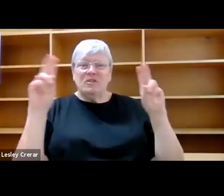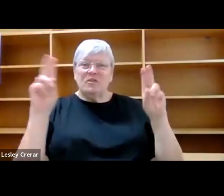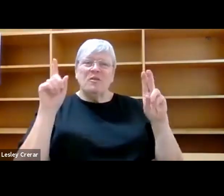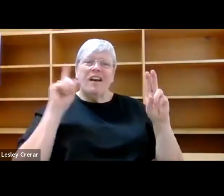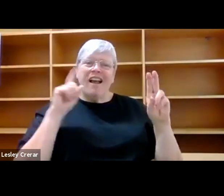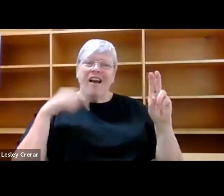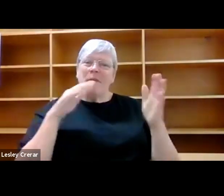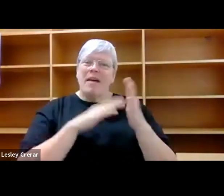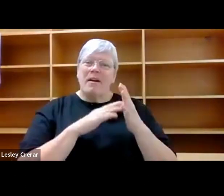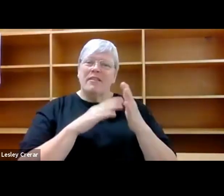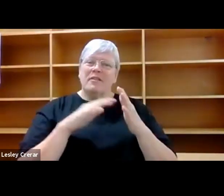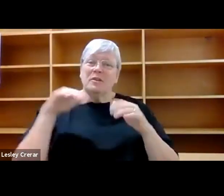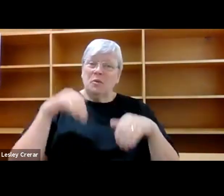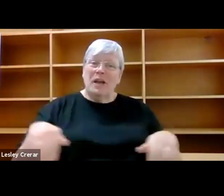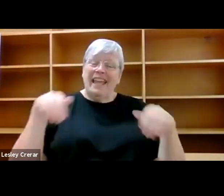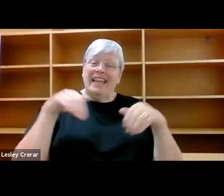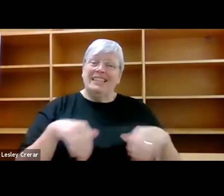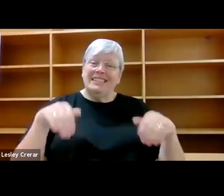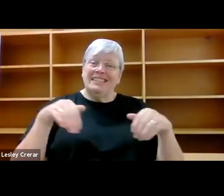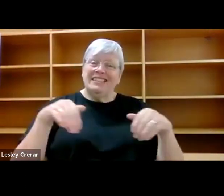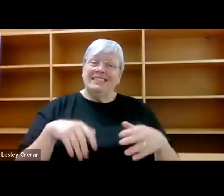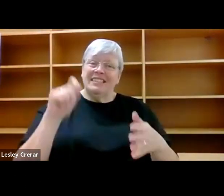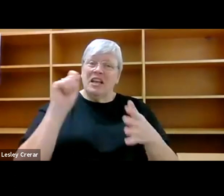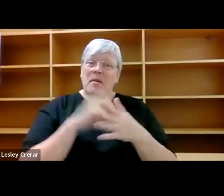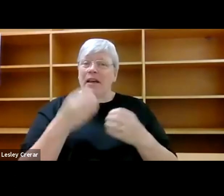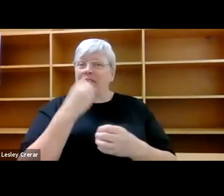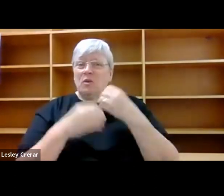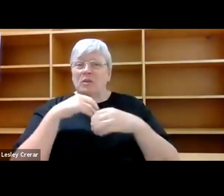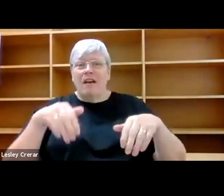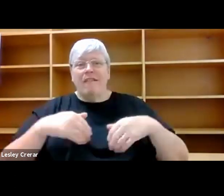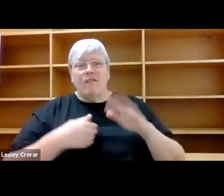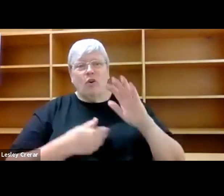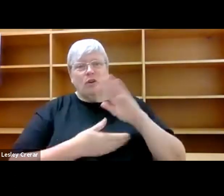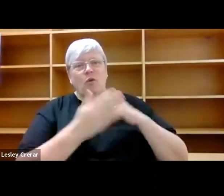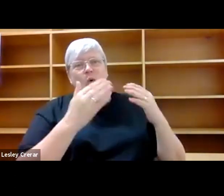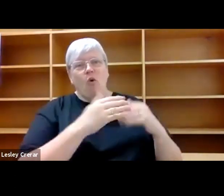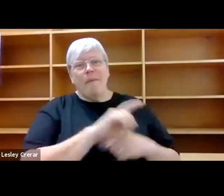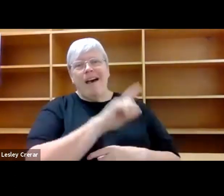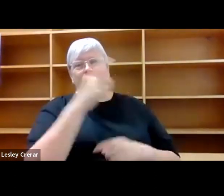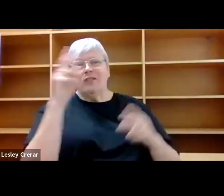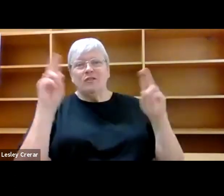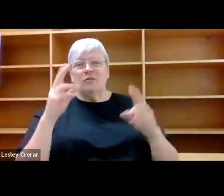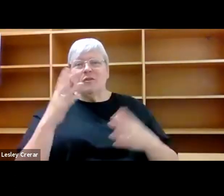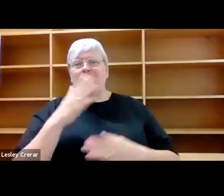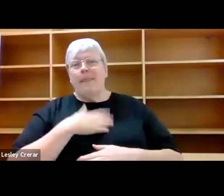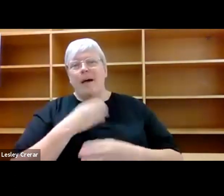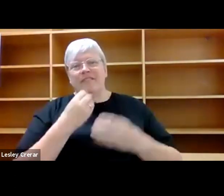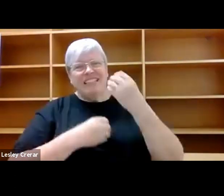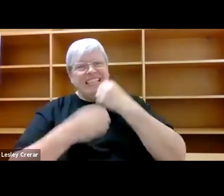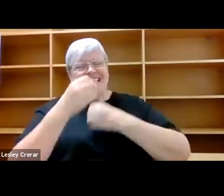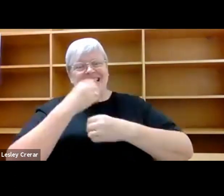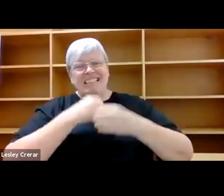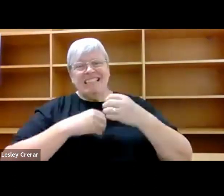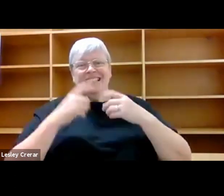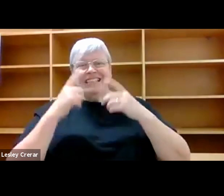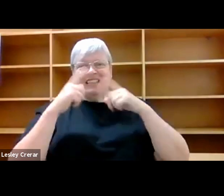mother would linger on the hillside, buying snacks, avoiding going home after school. She loved to eat, so her face was rounder then.